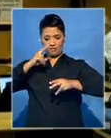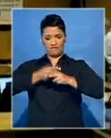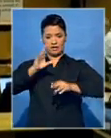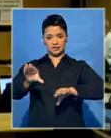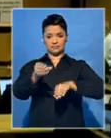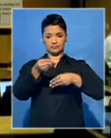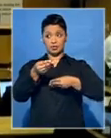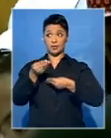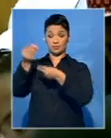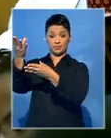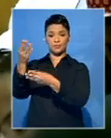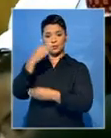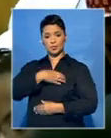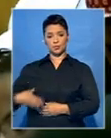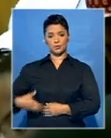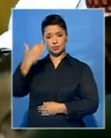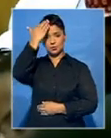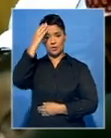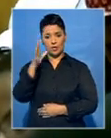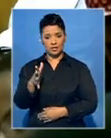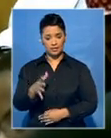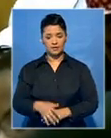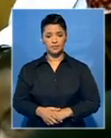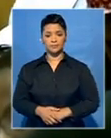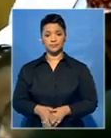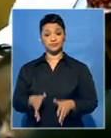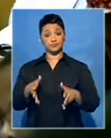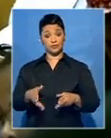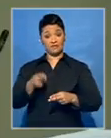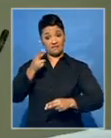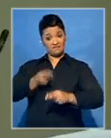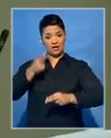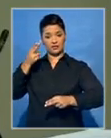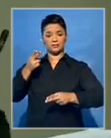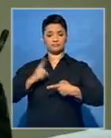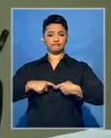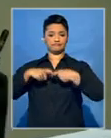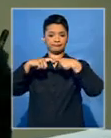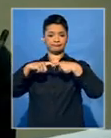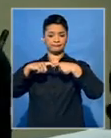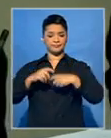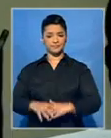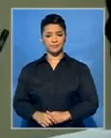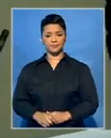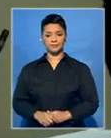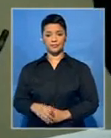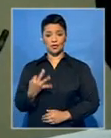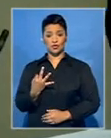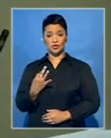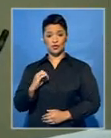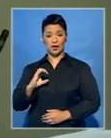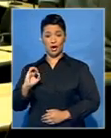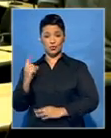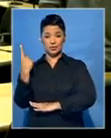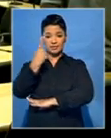President Jacob Zuma. The commission adjourns for the last time. Day 300